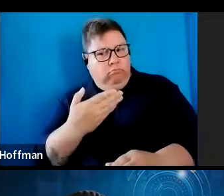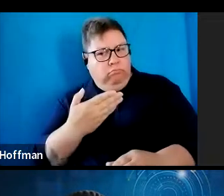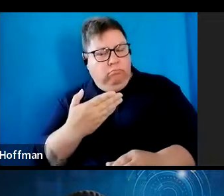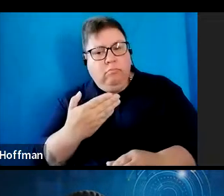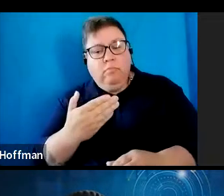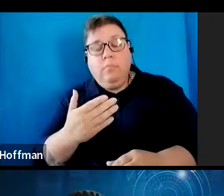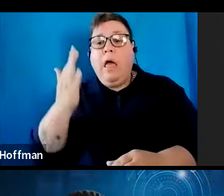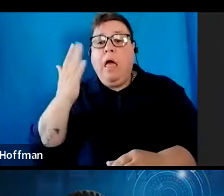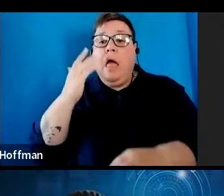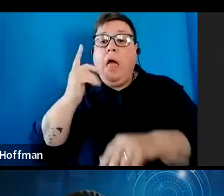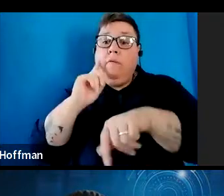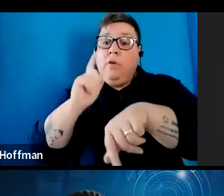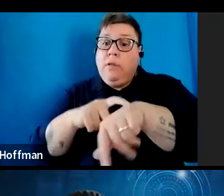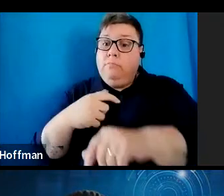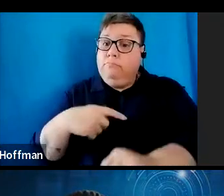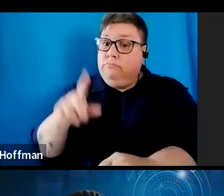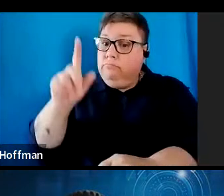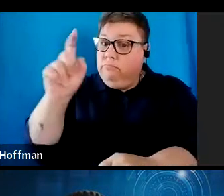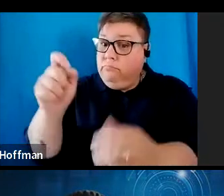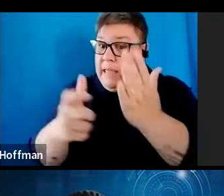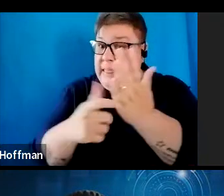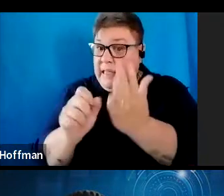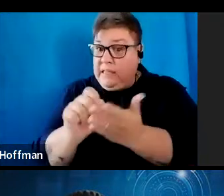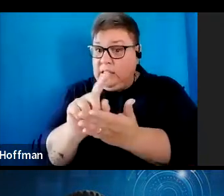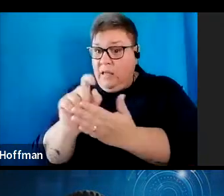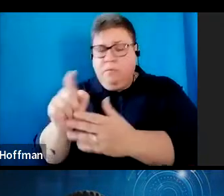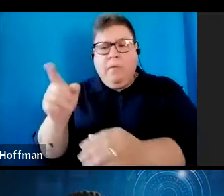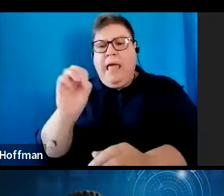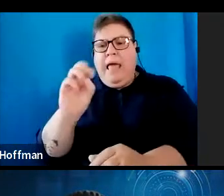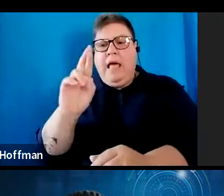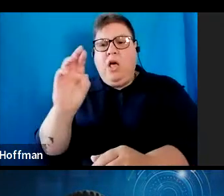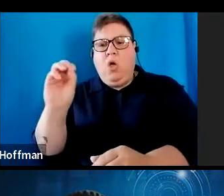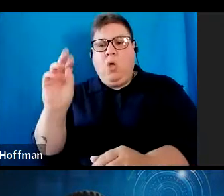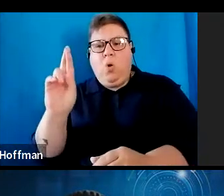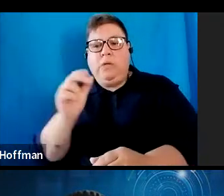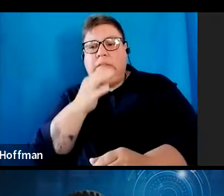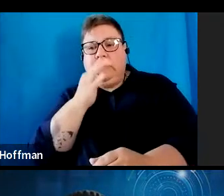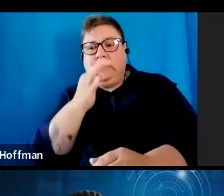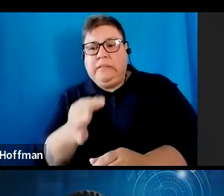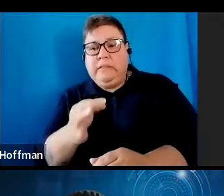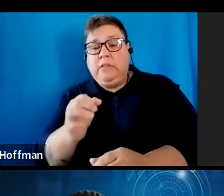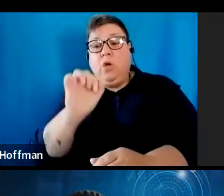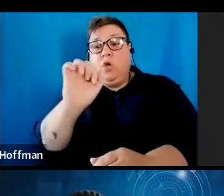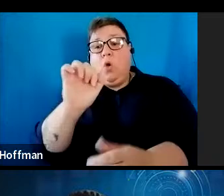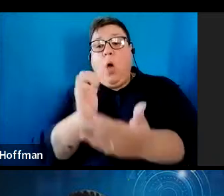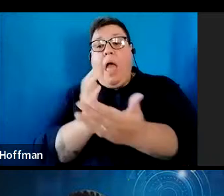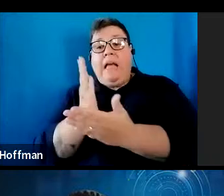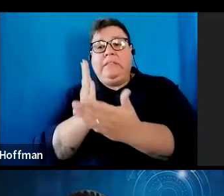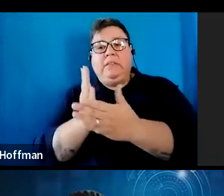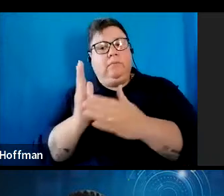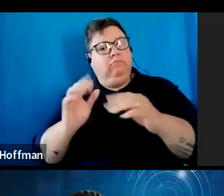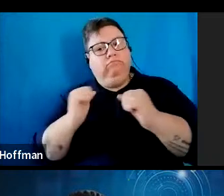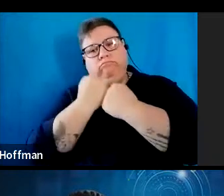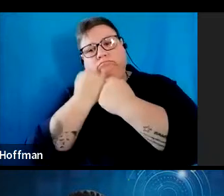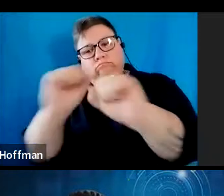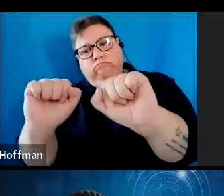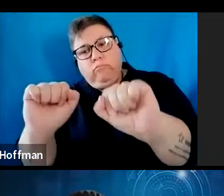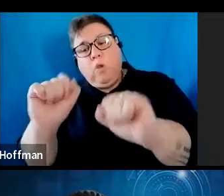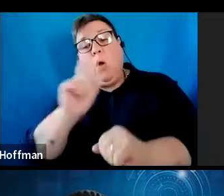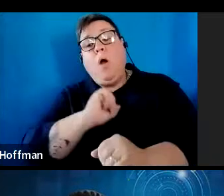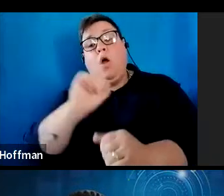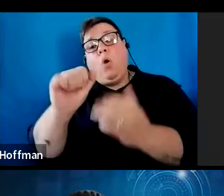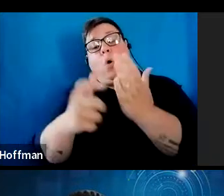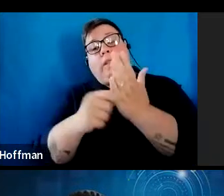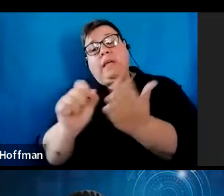I click on the tax directive, I get an error message which reads, your access is denied because your tax directive profile